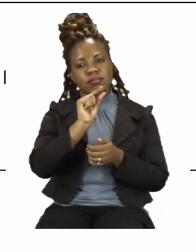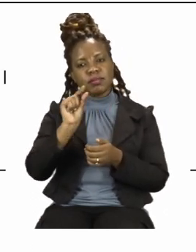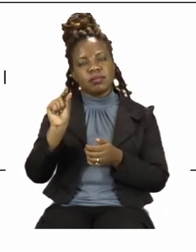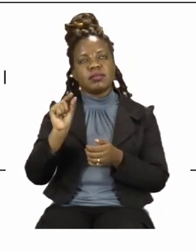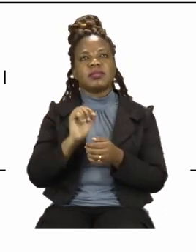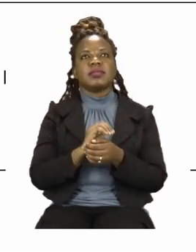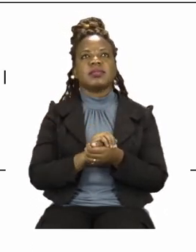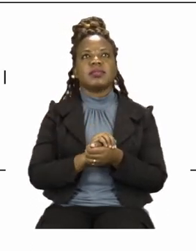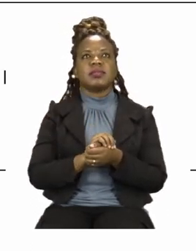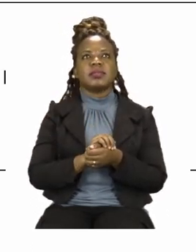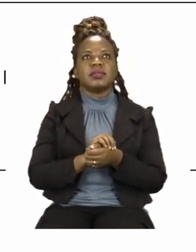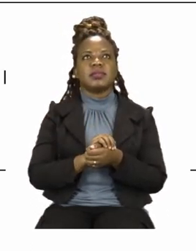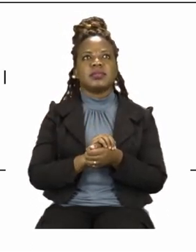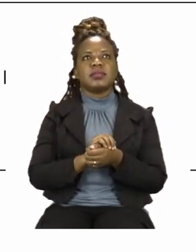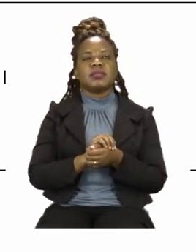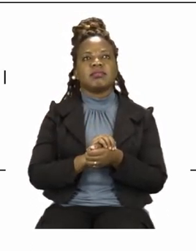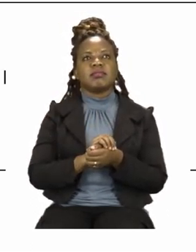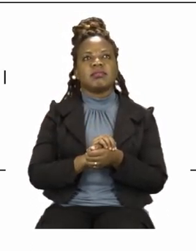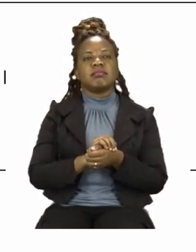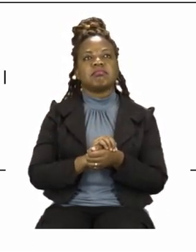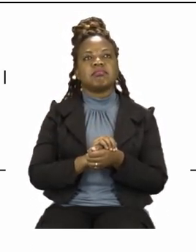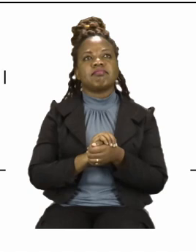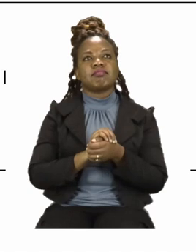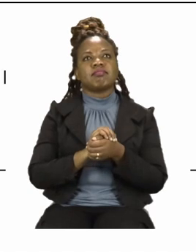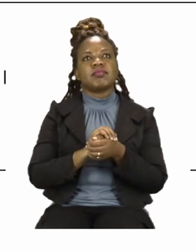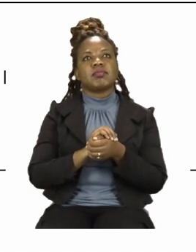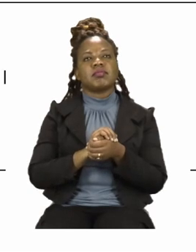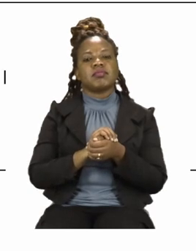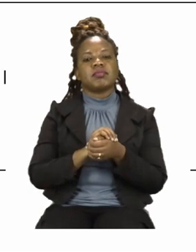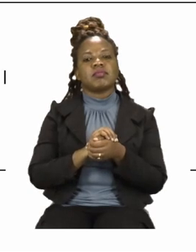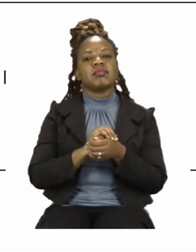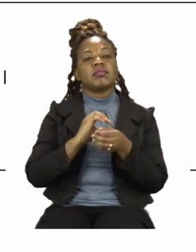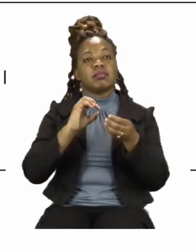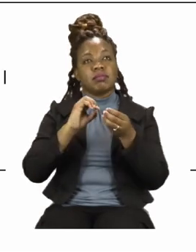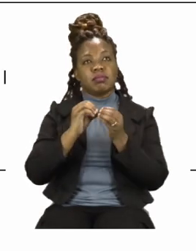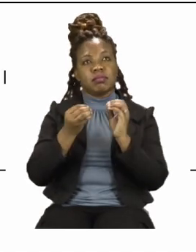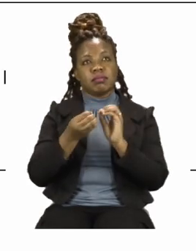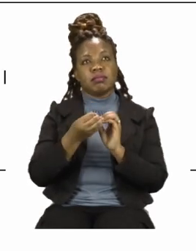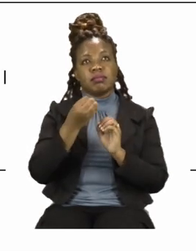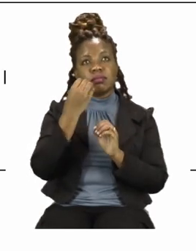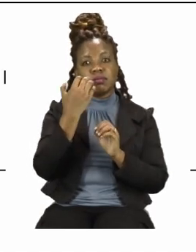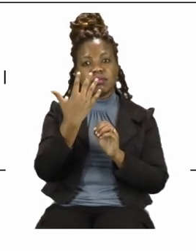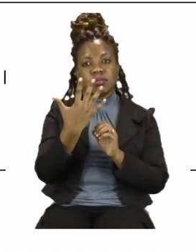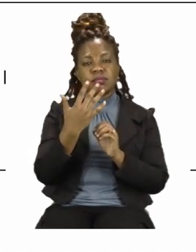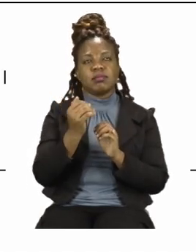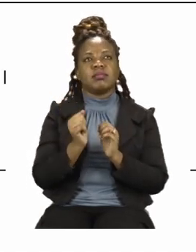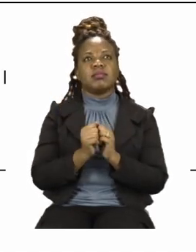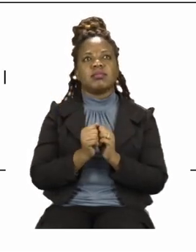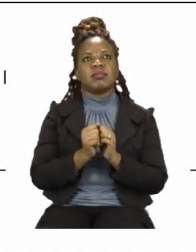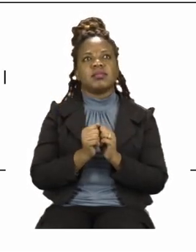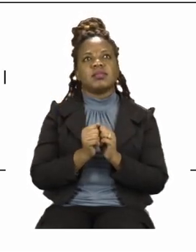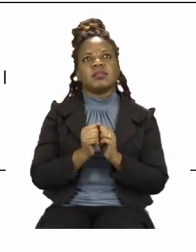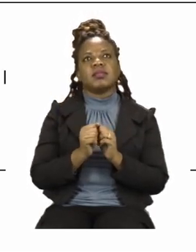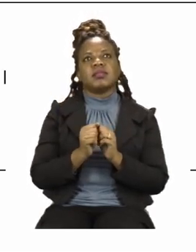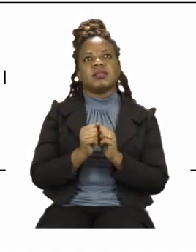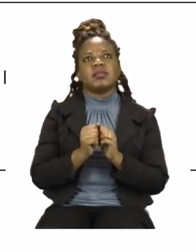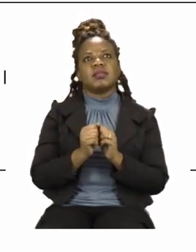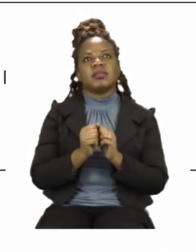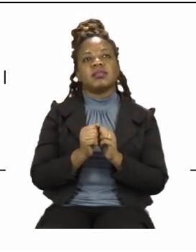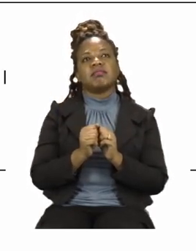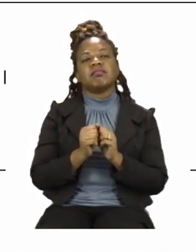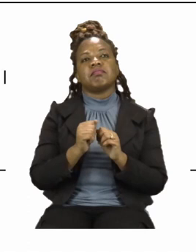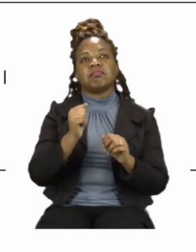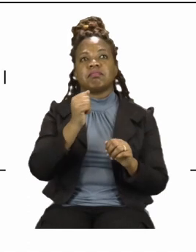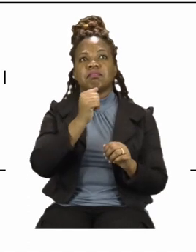We are going to do number five together. Number five says, Mom buys me five